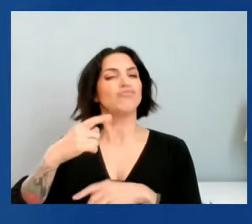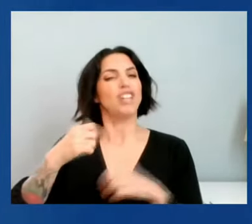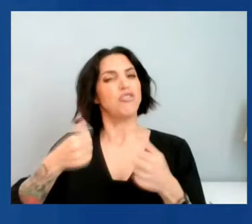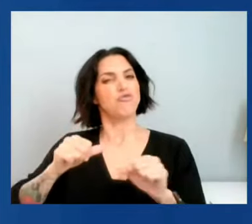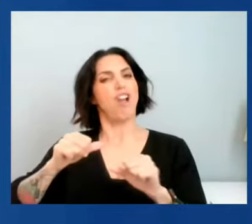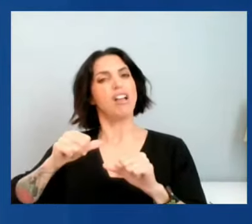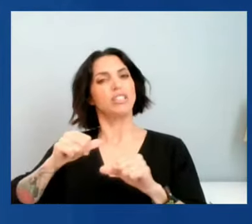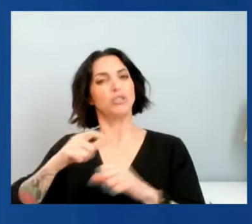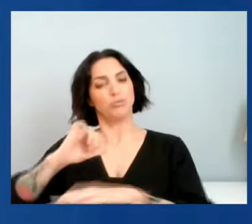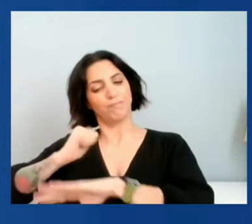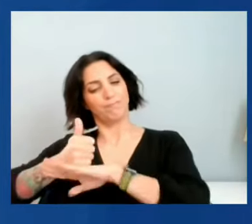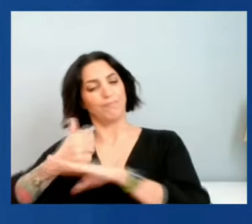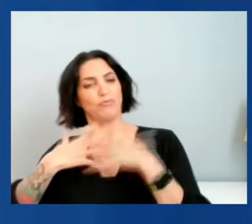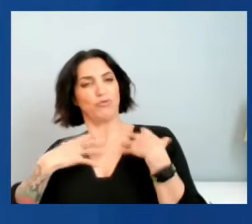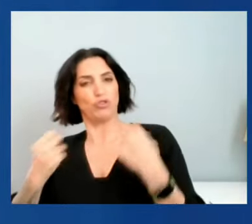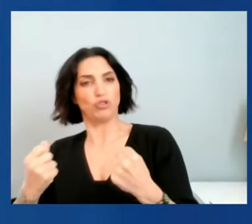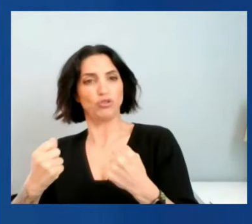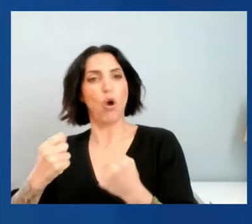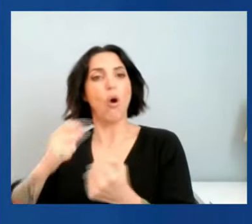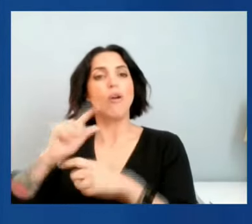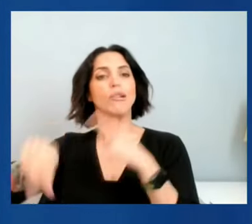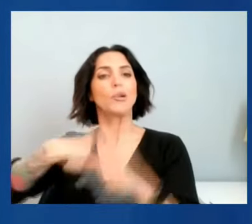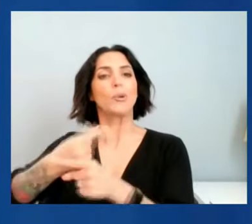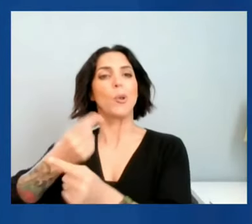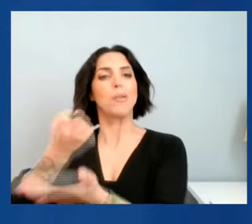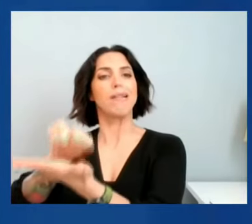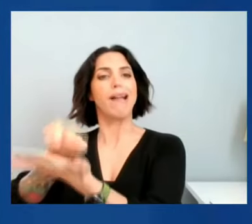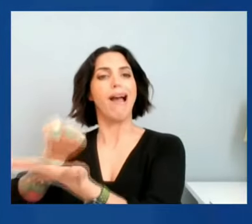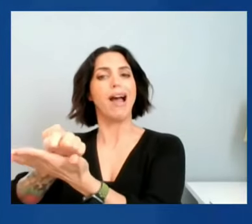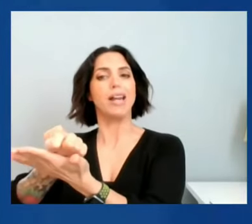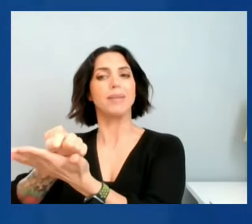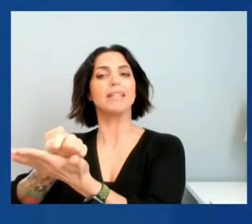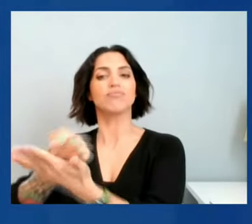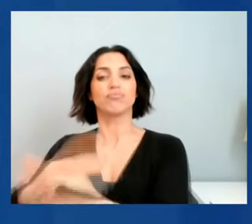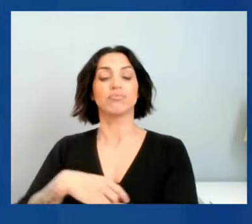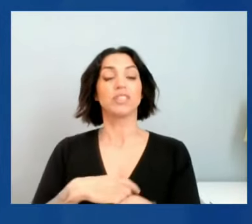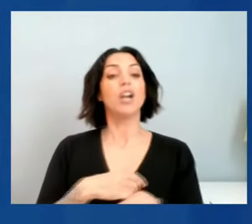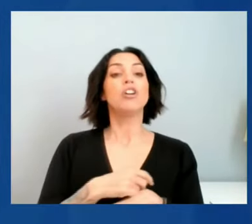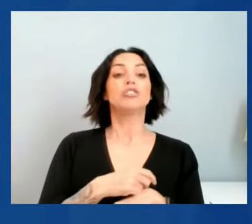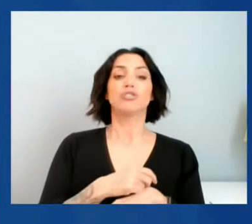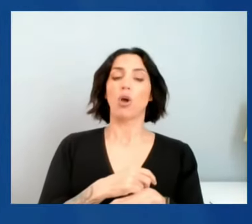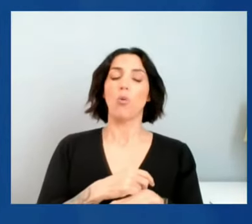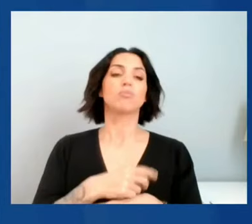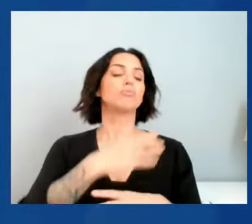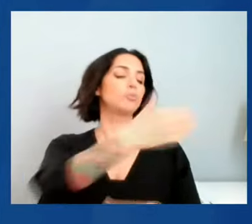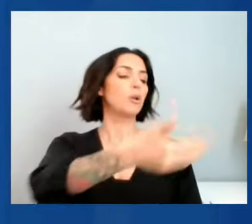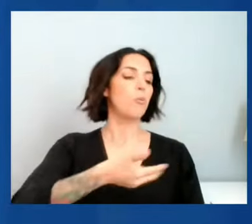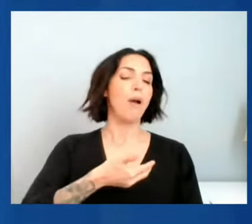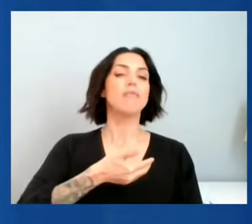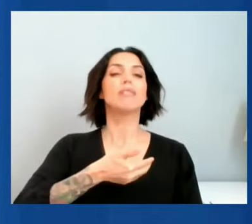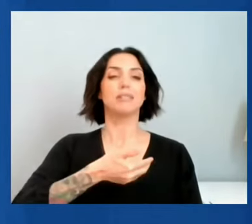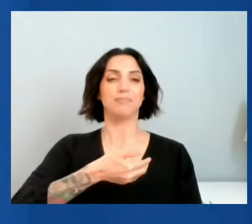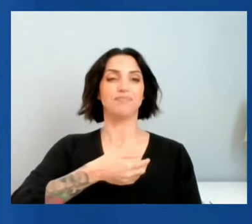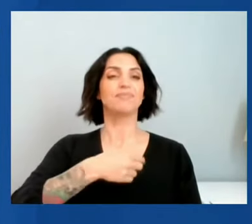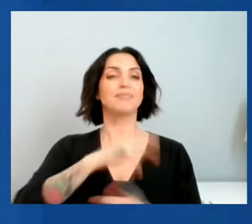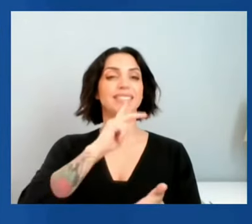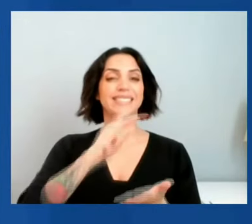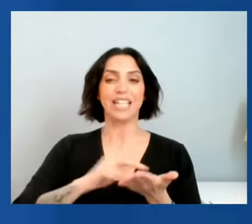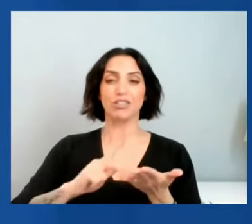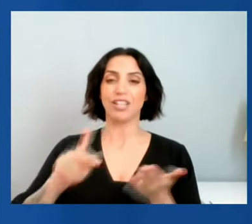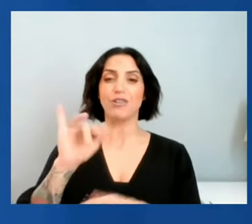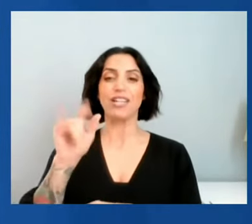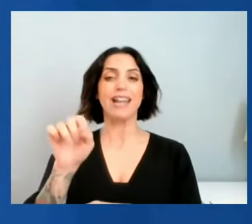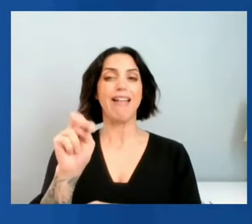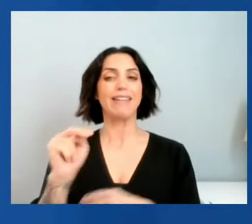Madam Secretary, that you have joined us today. Your mandate of promoting a stable economy, protecting the integrity